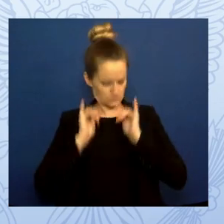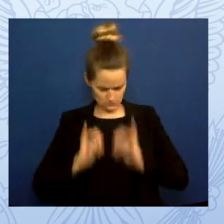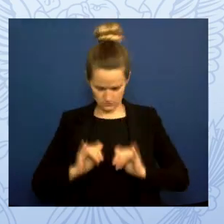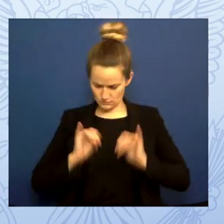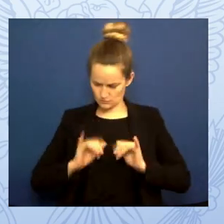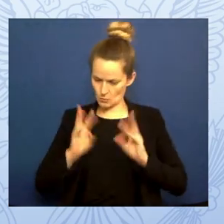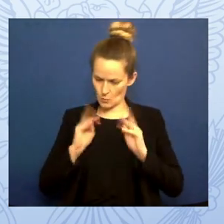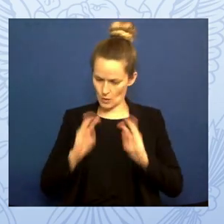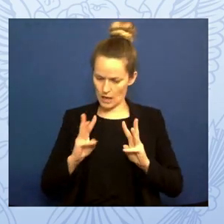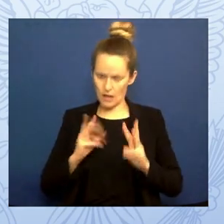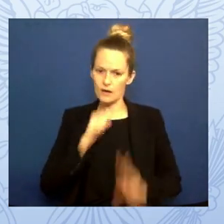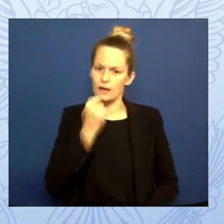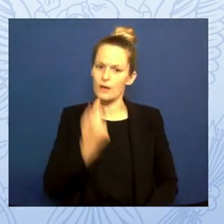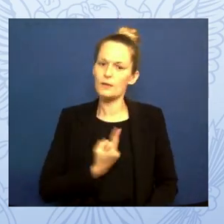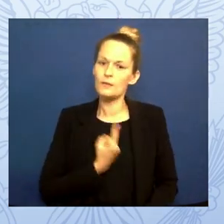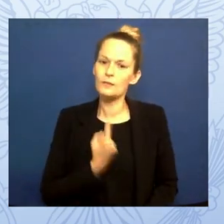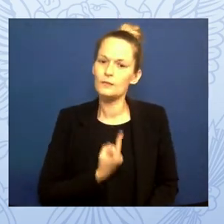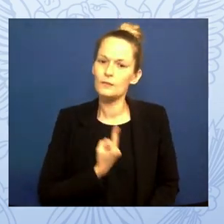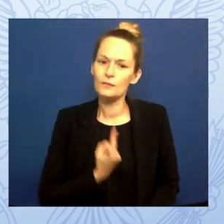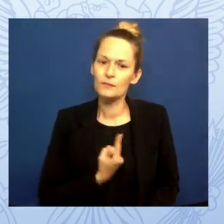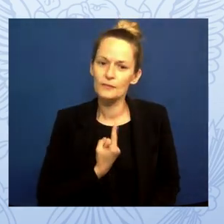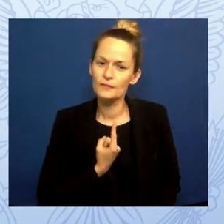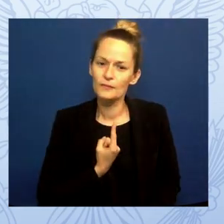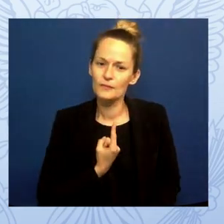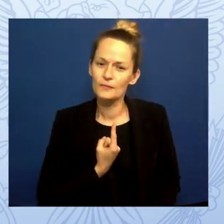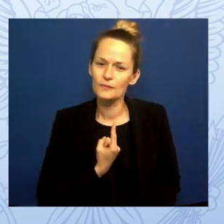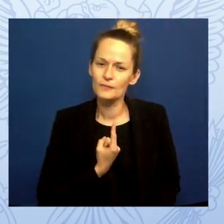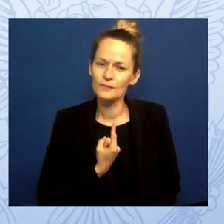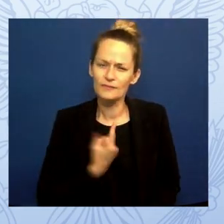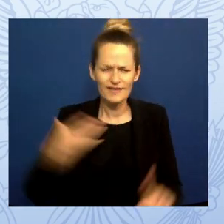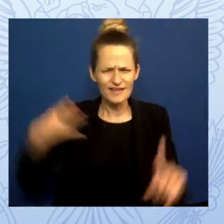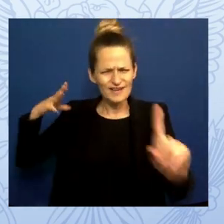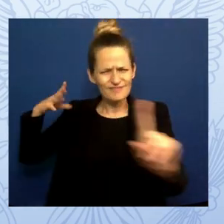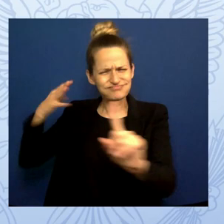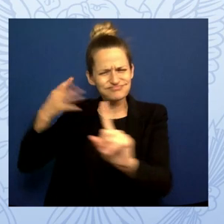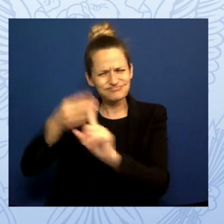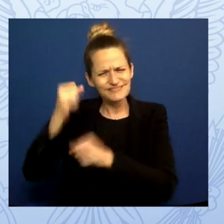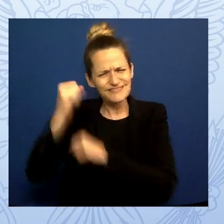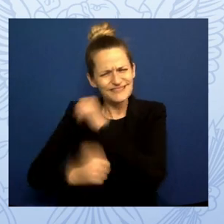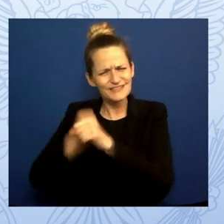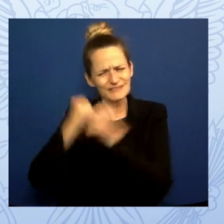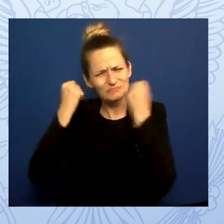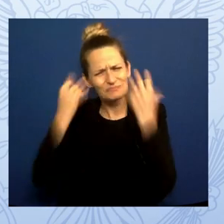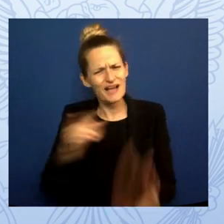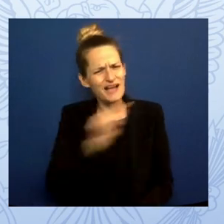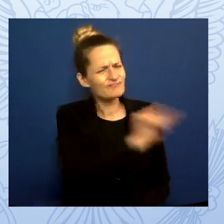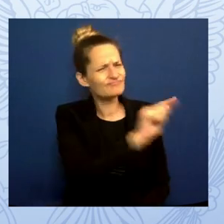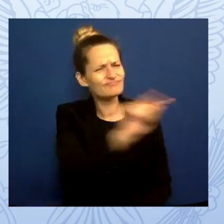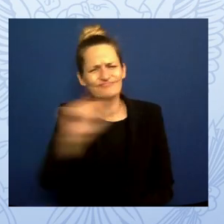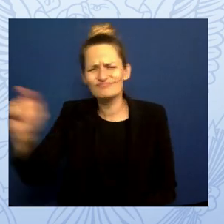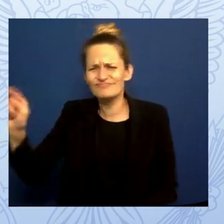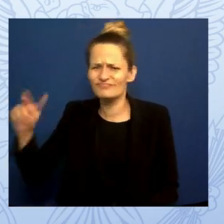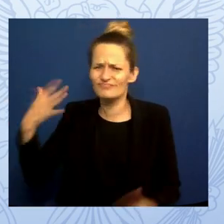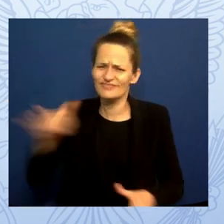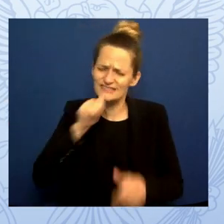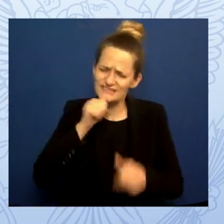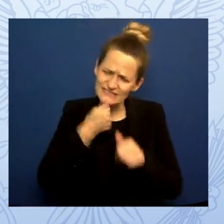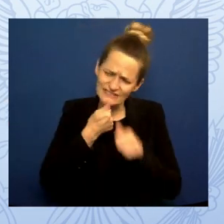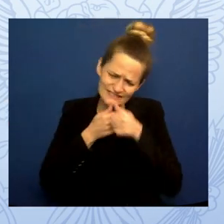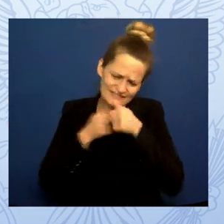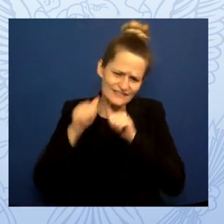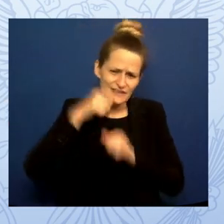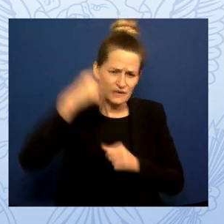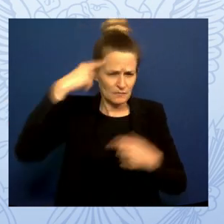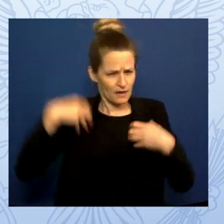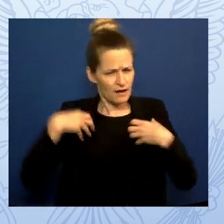many years, an alarming number of young people have struggled with mental health challenges. And